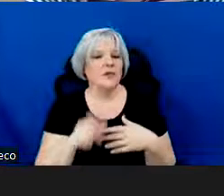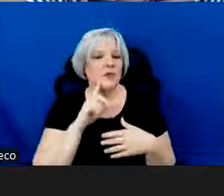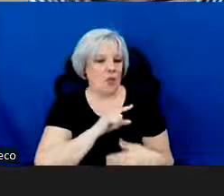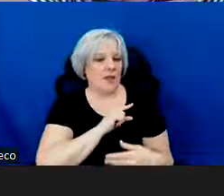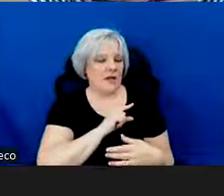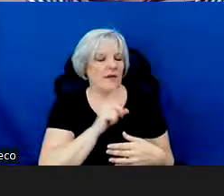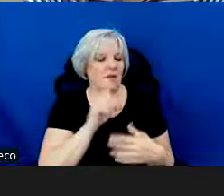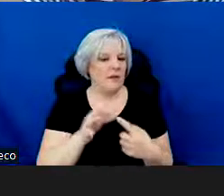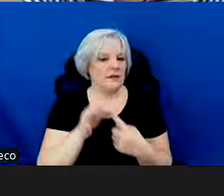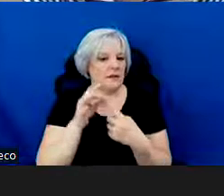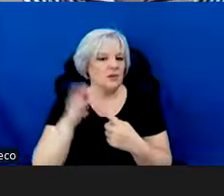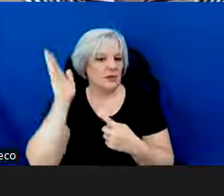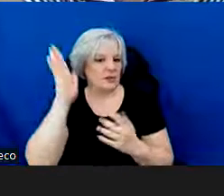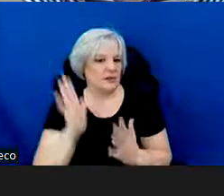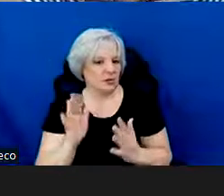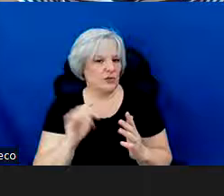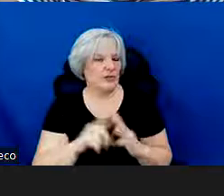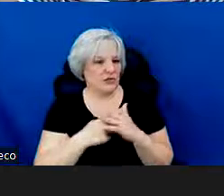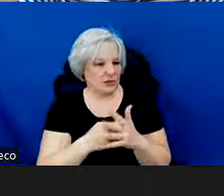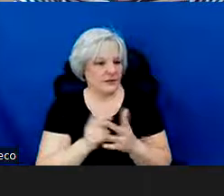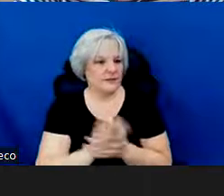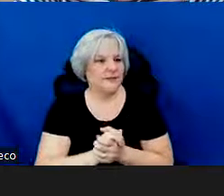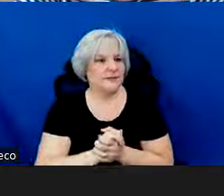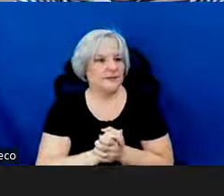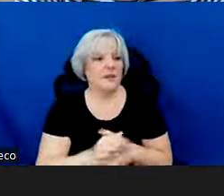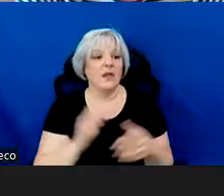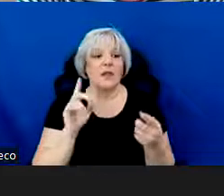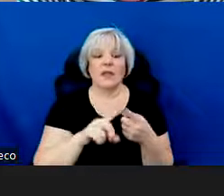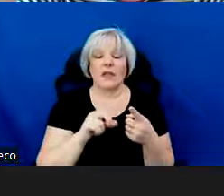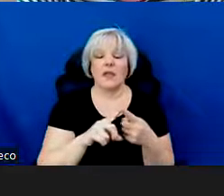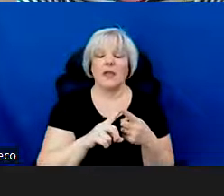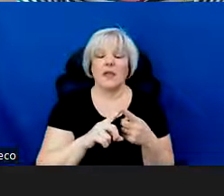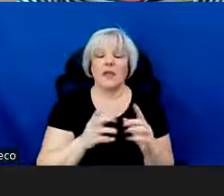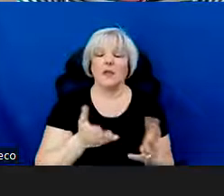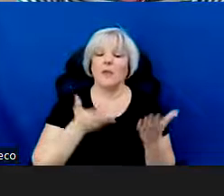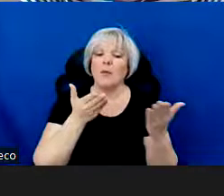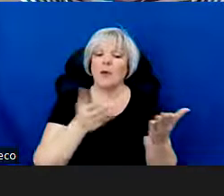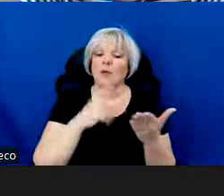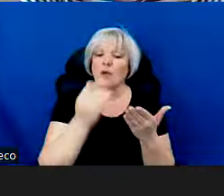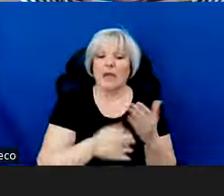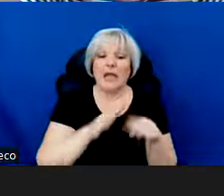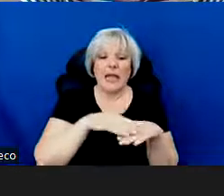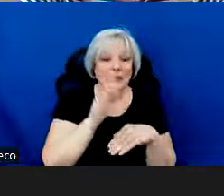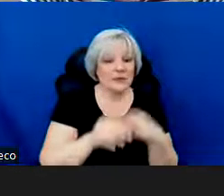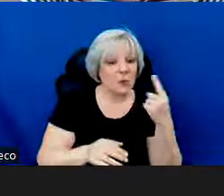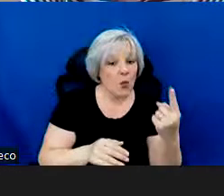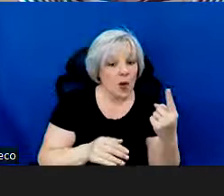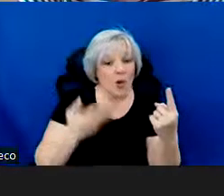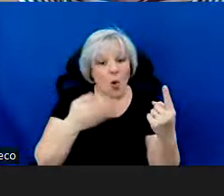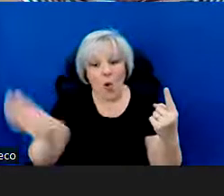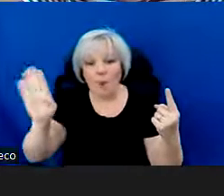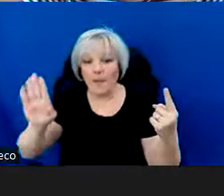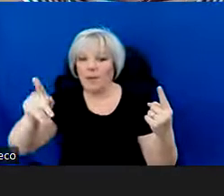Special Presenter Initiatives support. The proposed project must have at least one performance open to the general public,